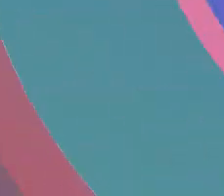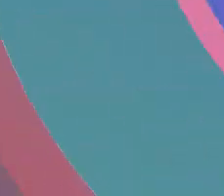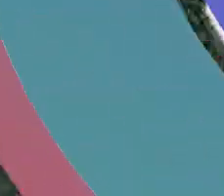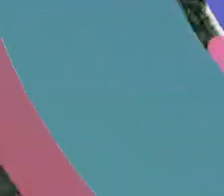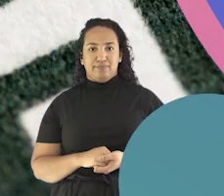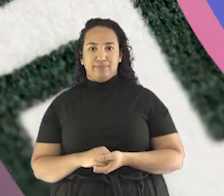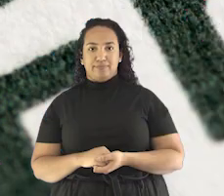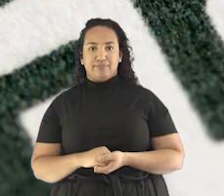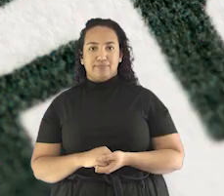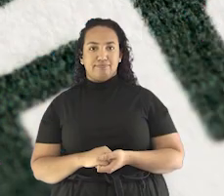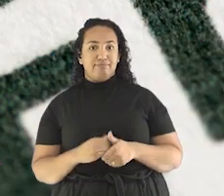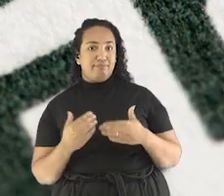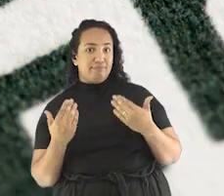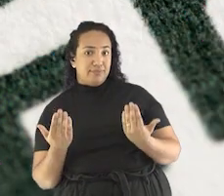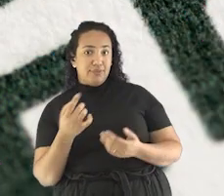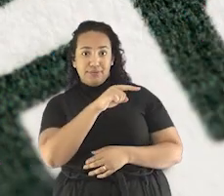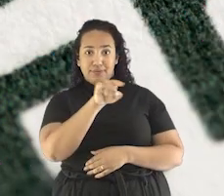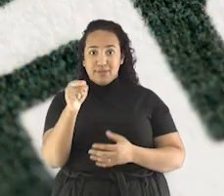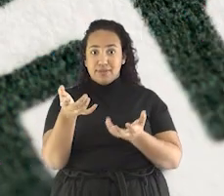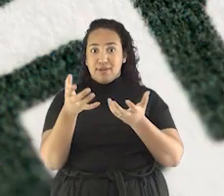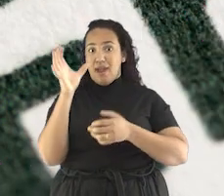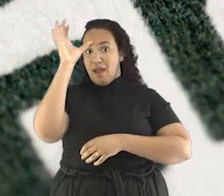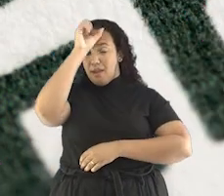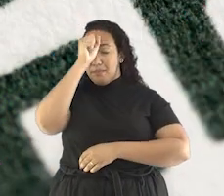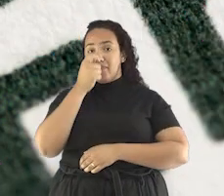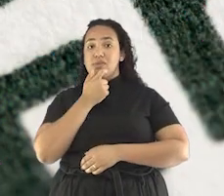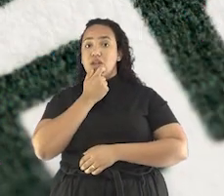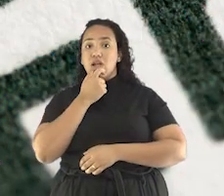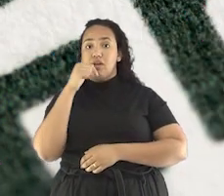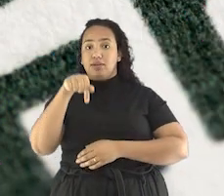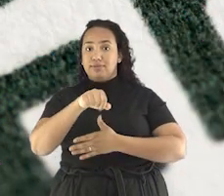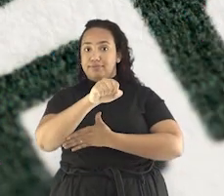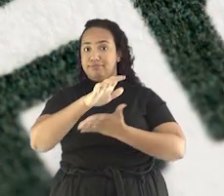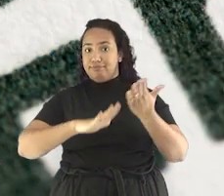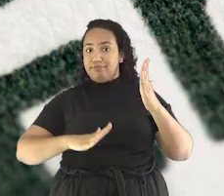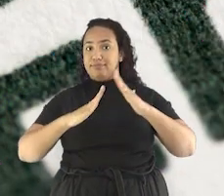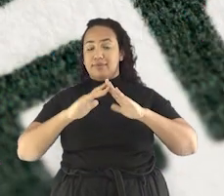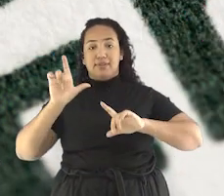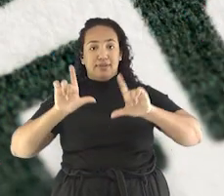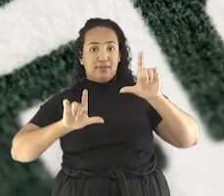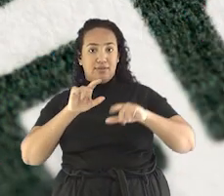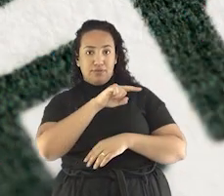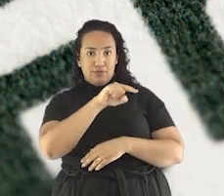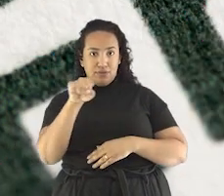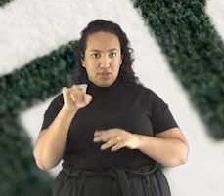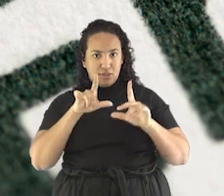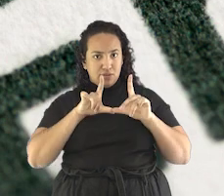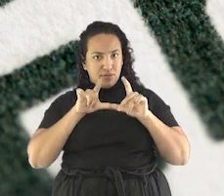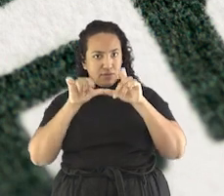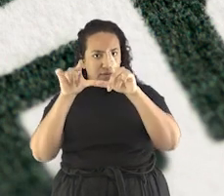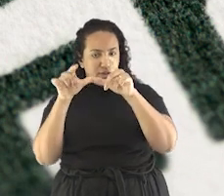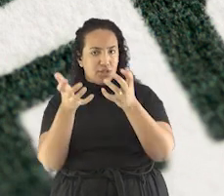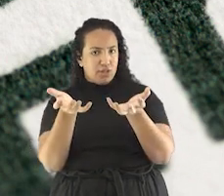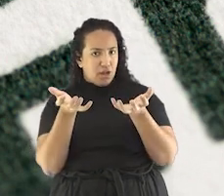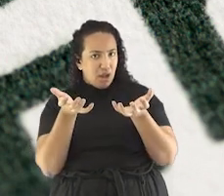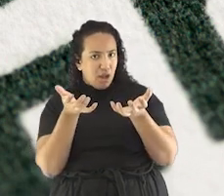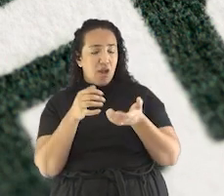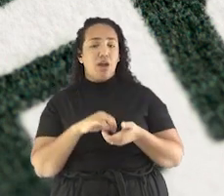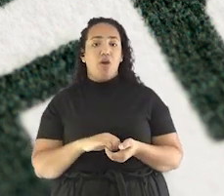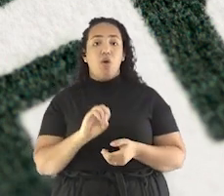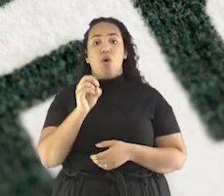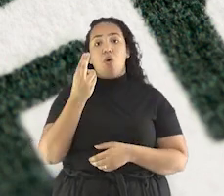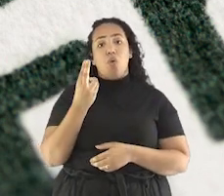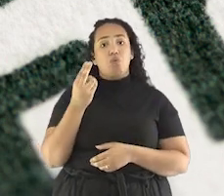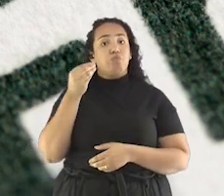See ya! Que tal aprender inglês conosco no dever em casa na TV? Pretende viajar para fora? Quer ir want to have best